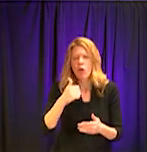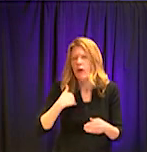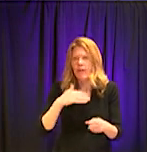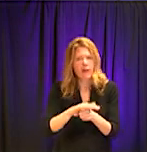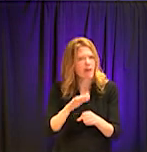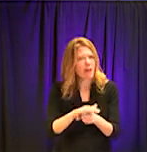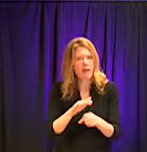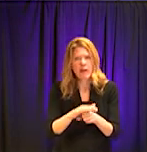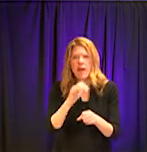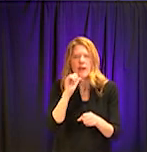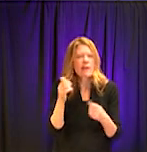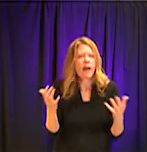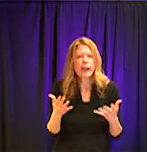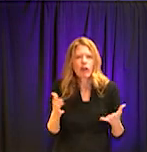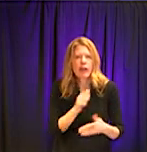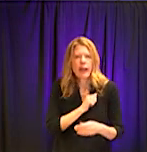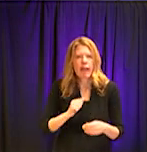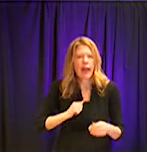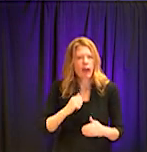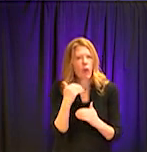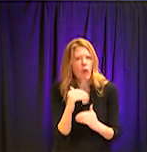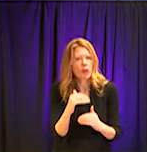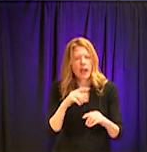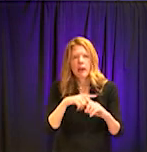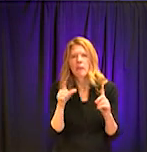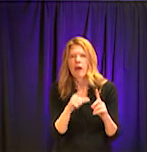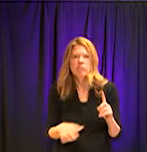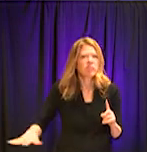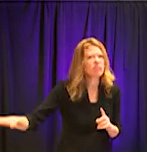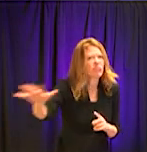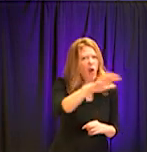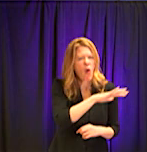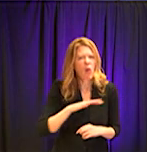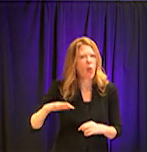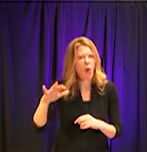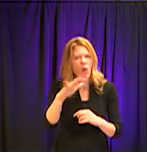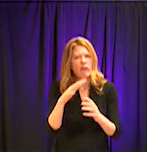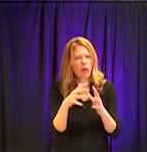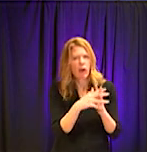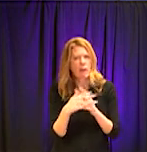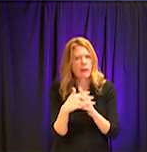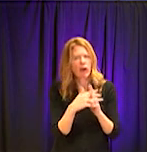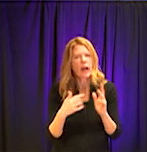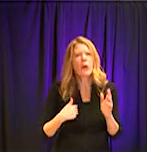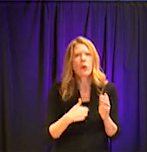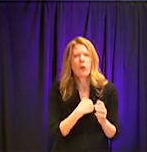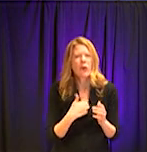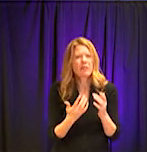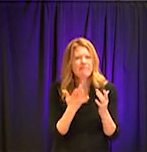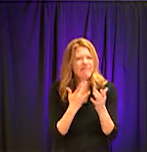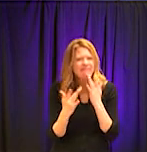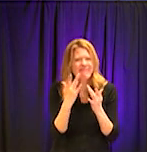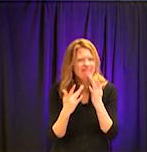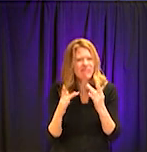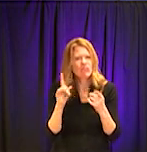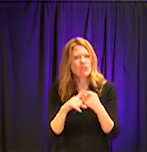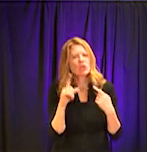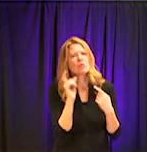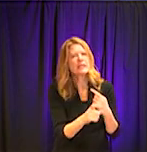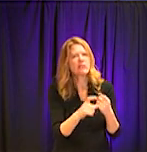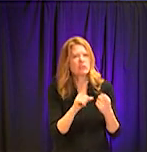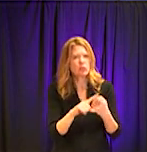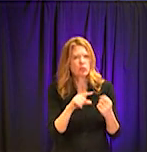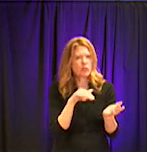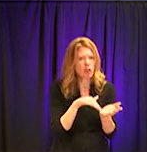actually, not just here in Metro Atlanta. And so preserving those N95 respirators for those health care personnel who are